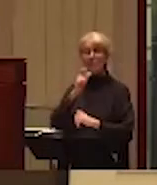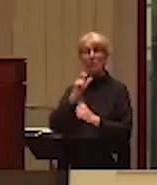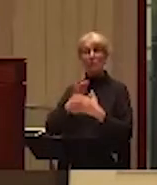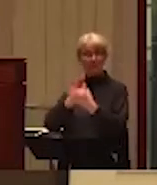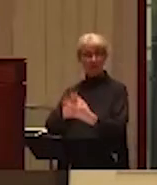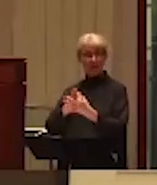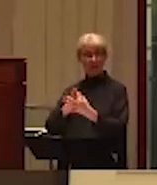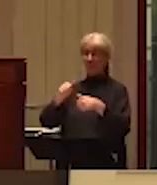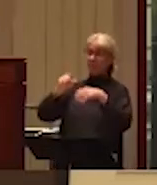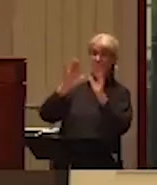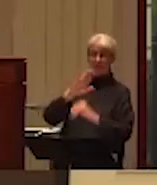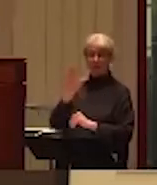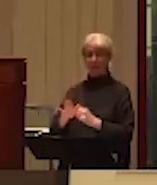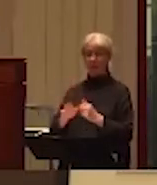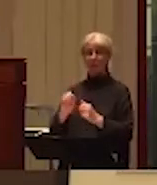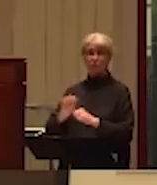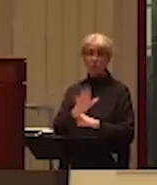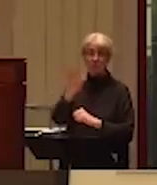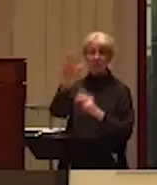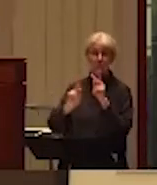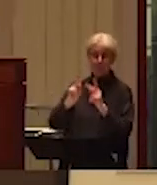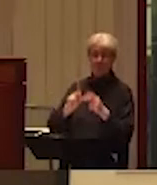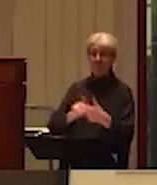Salish people, including